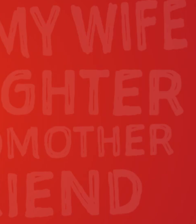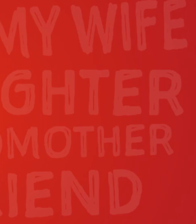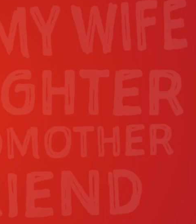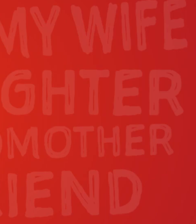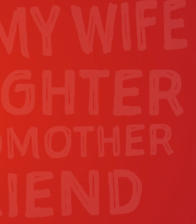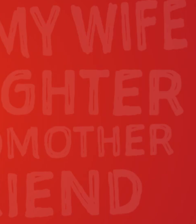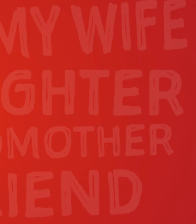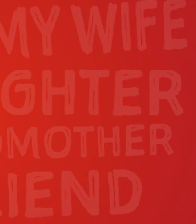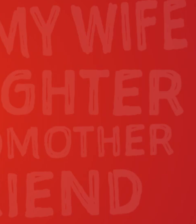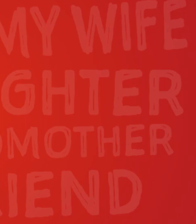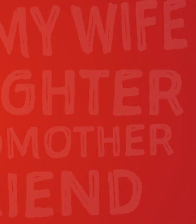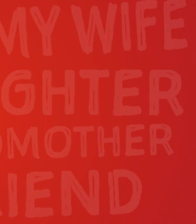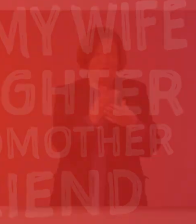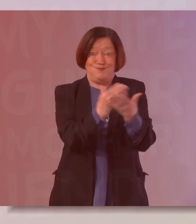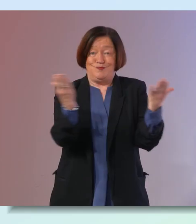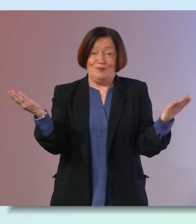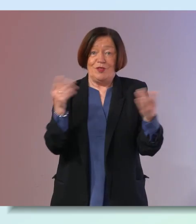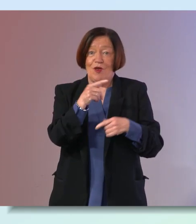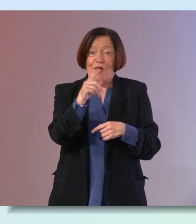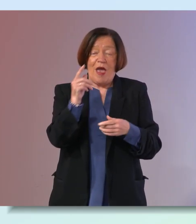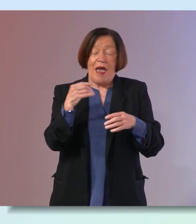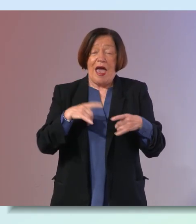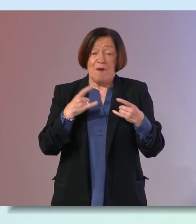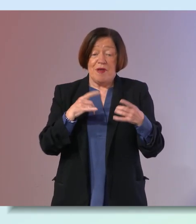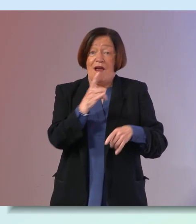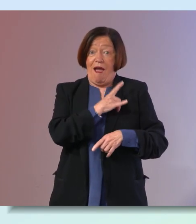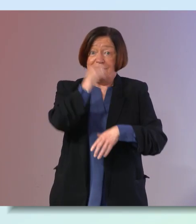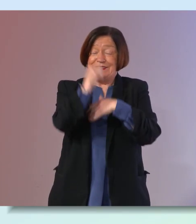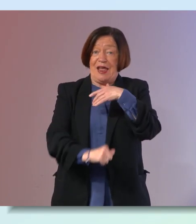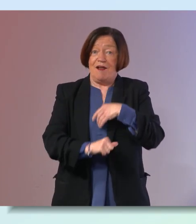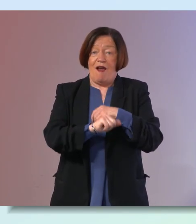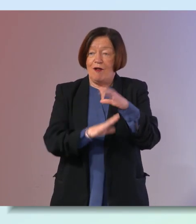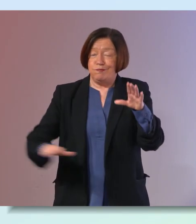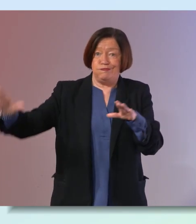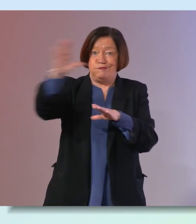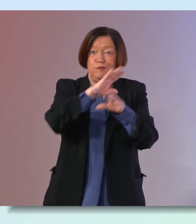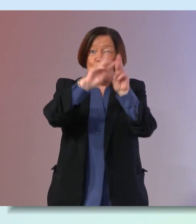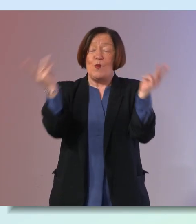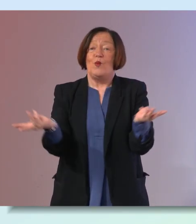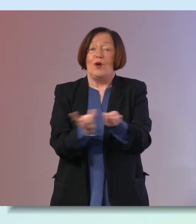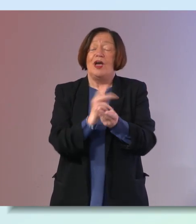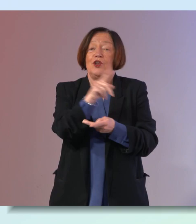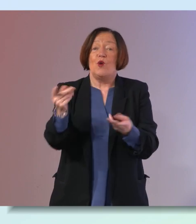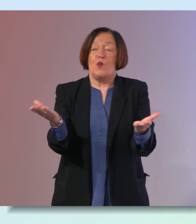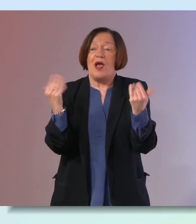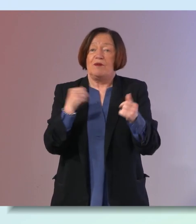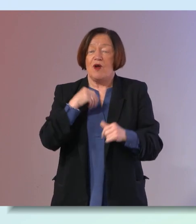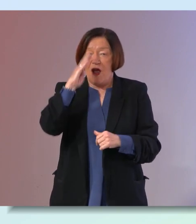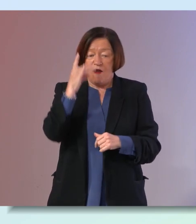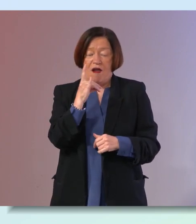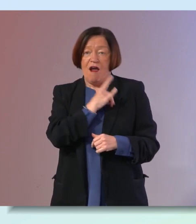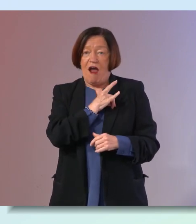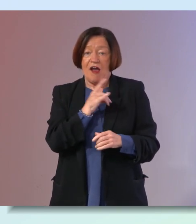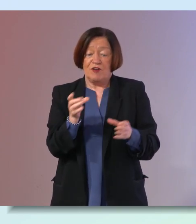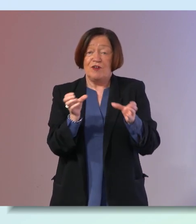good afternoon everyone and happy heart day because it is heart day all over the world and you're very welcome to the irish heart